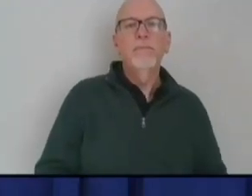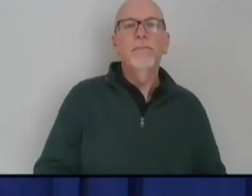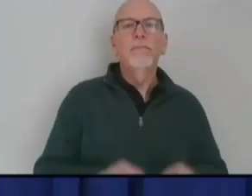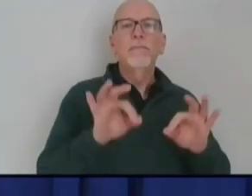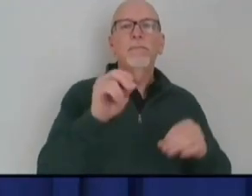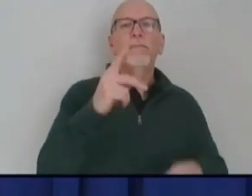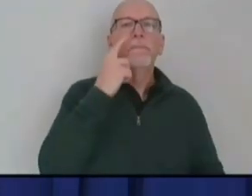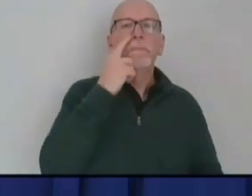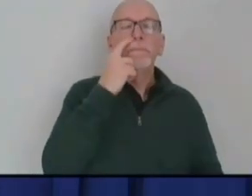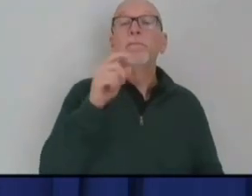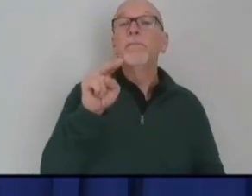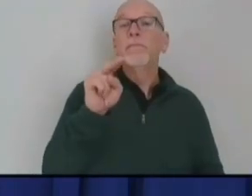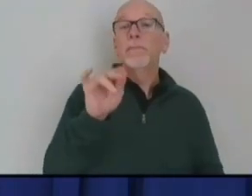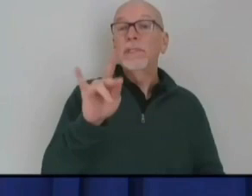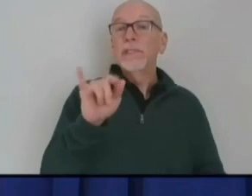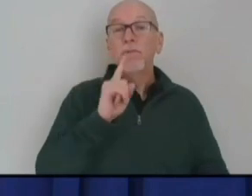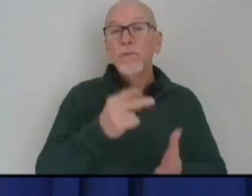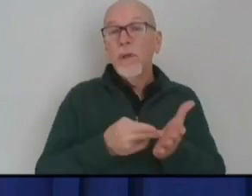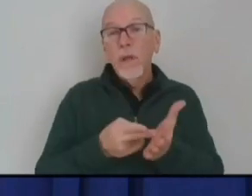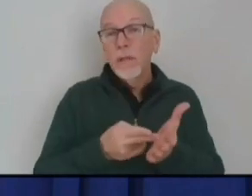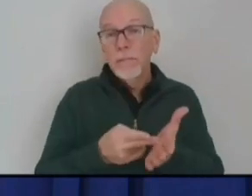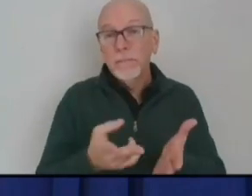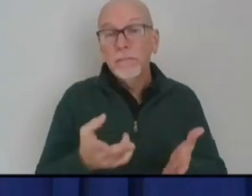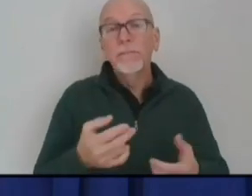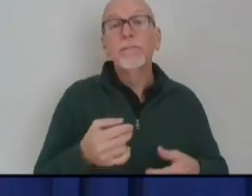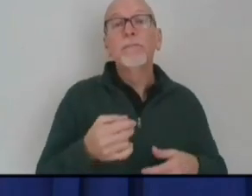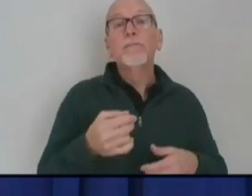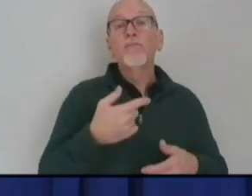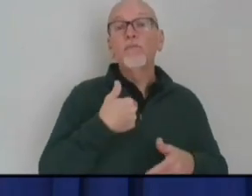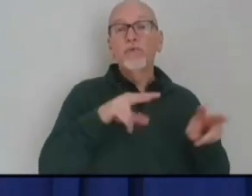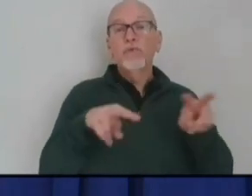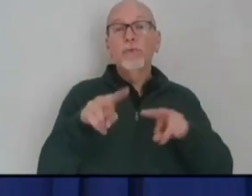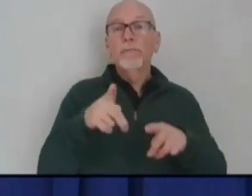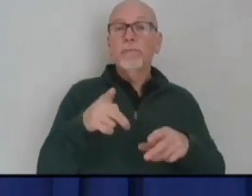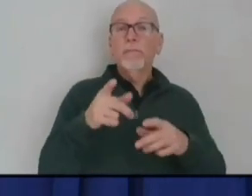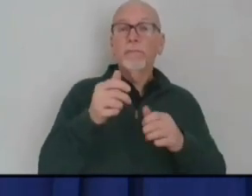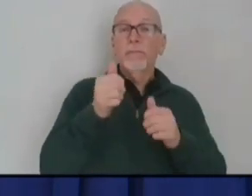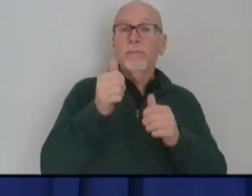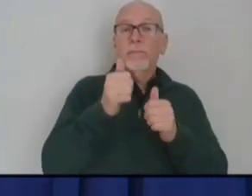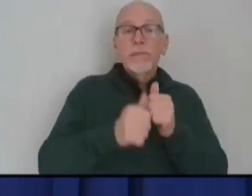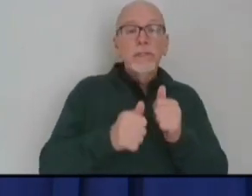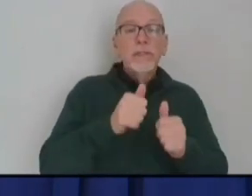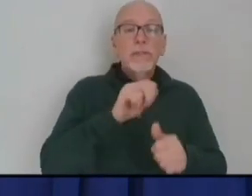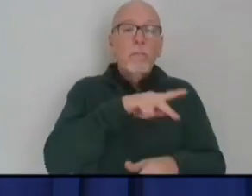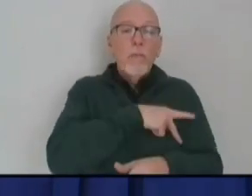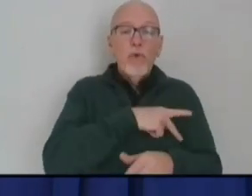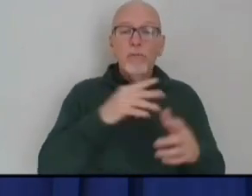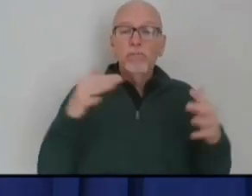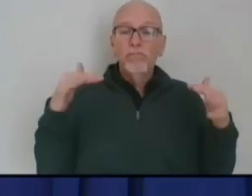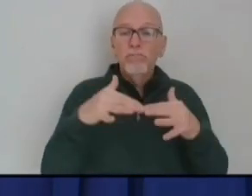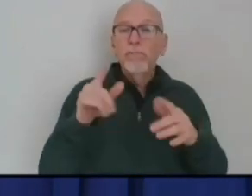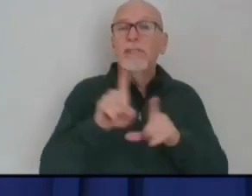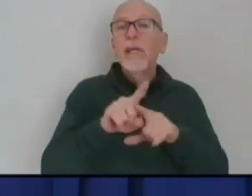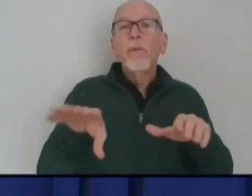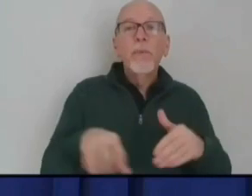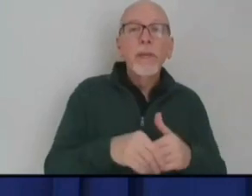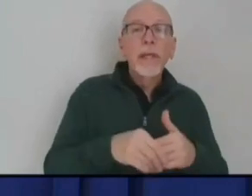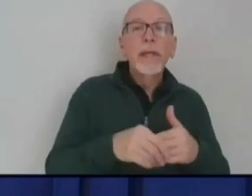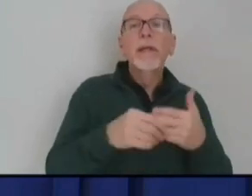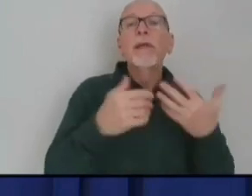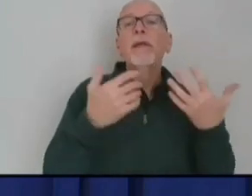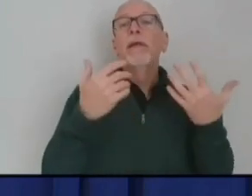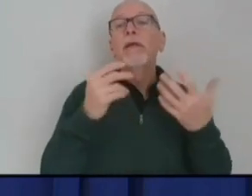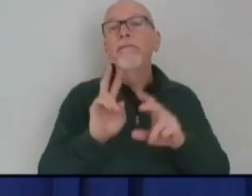So, Nikki, honestly, when we look at this, individual personal gatherings like weddings, funerals,